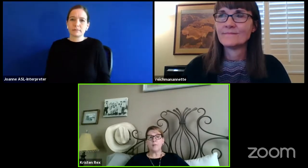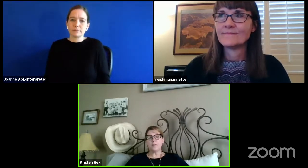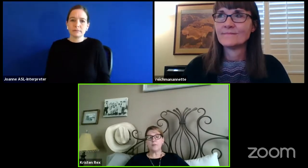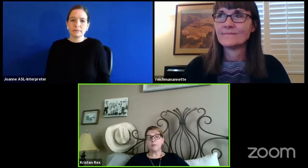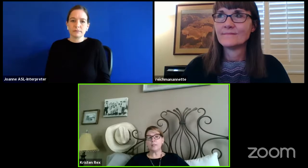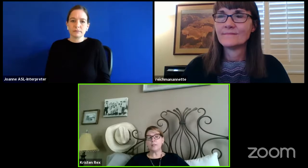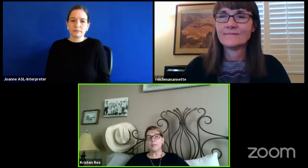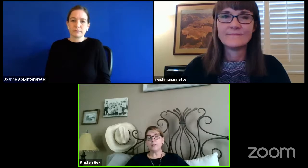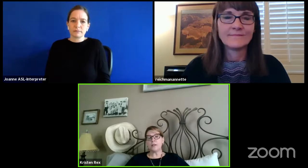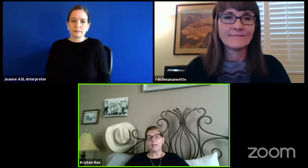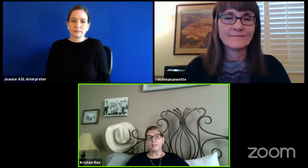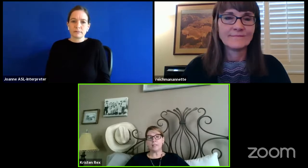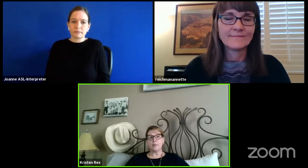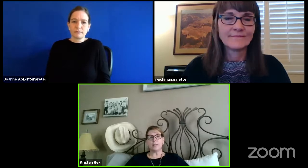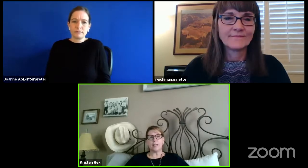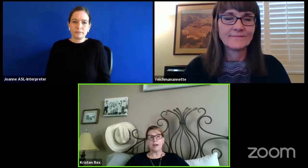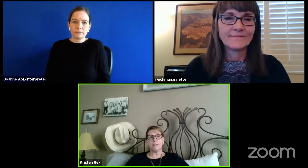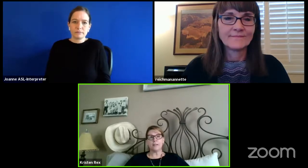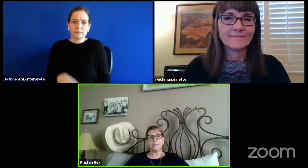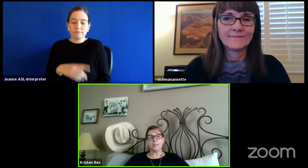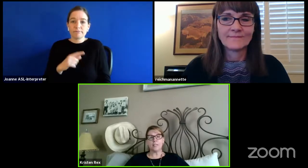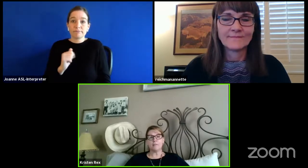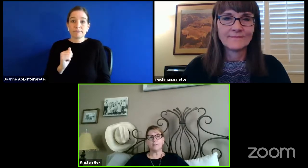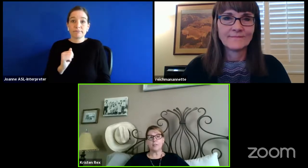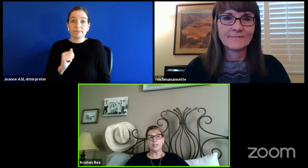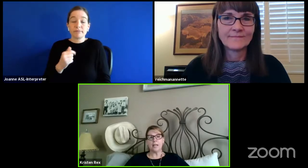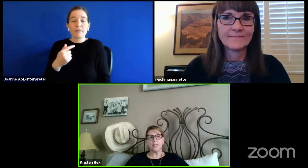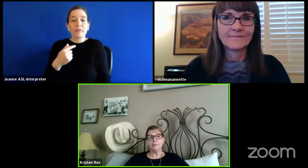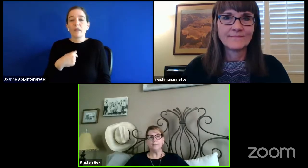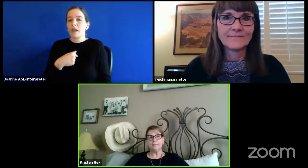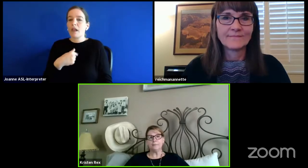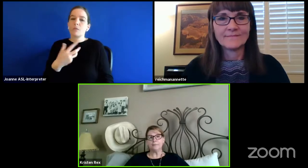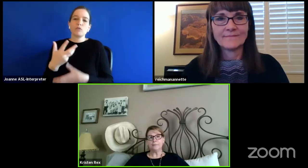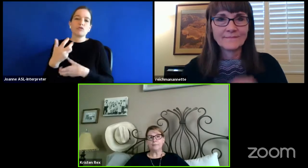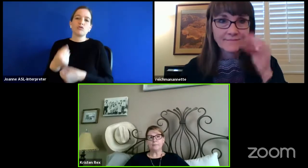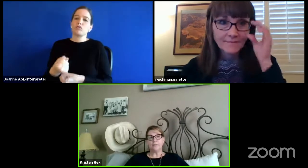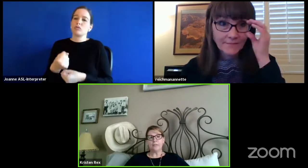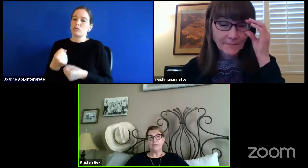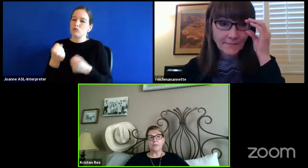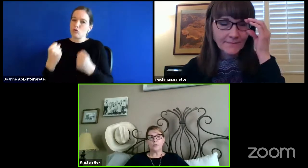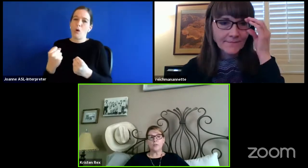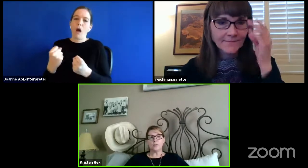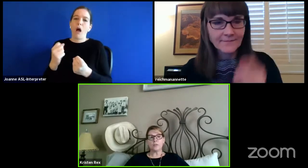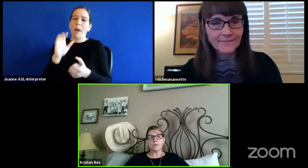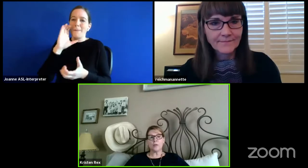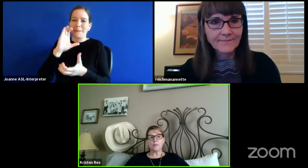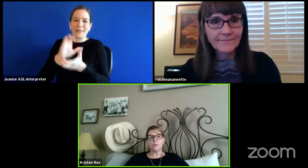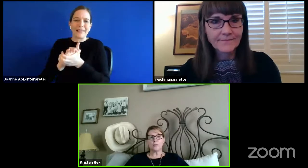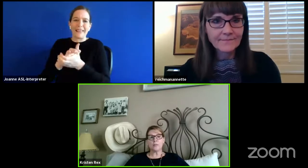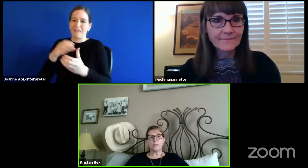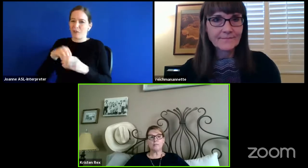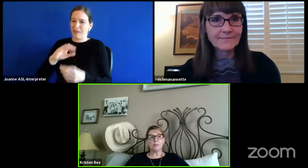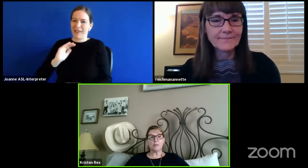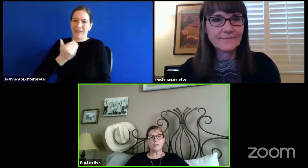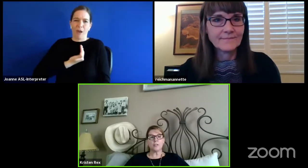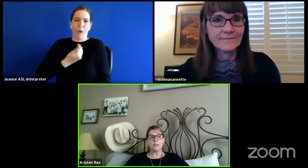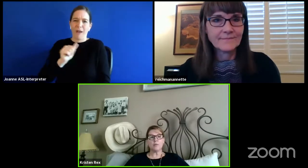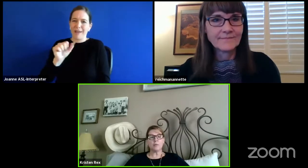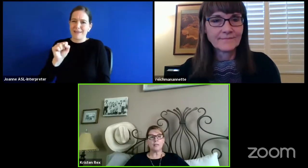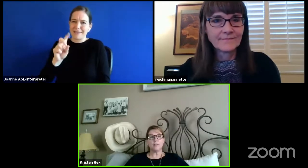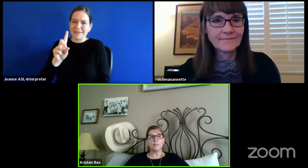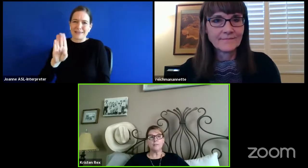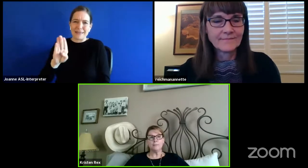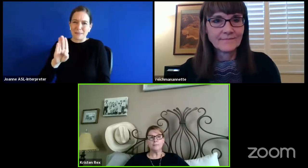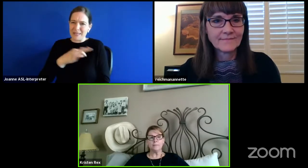I'm a firm believer in our ASDB staff and I've seen it firsthand. During this crisis with the information